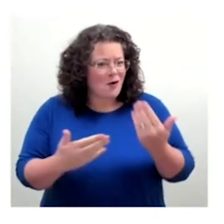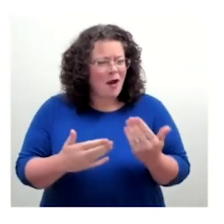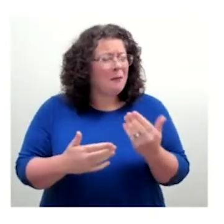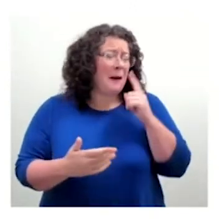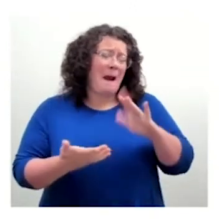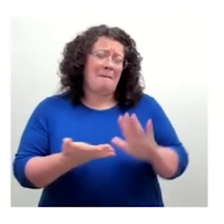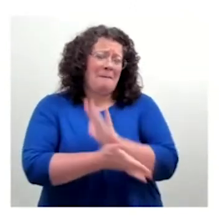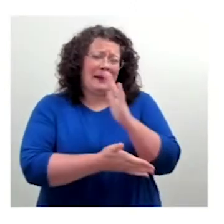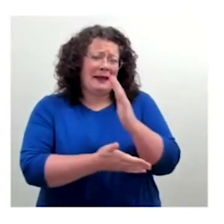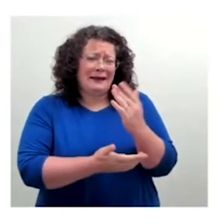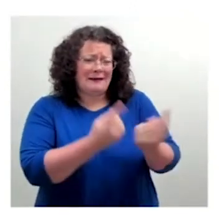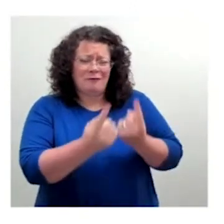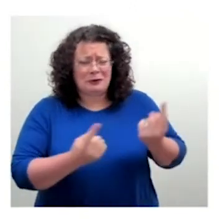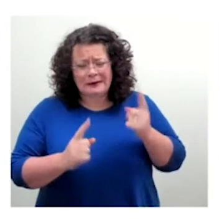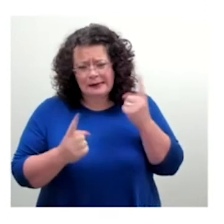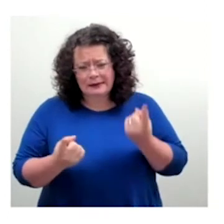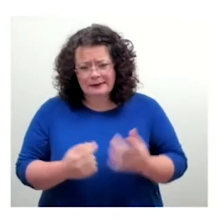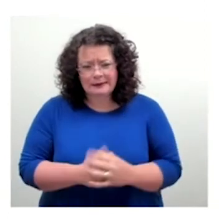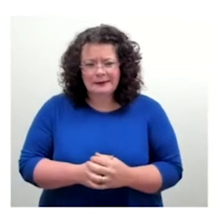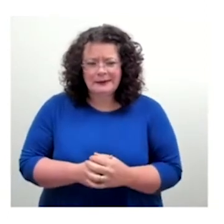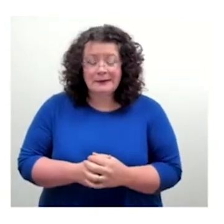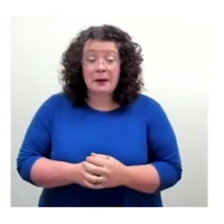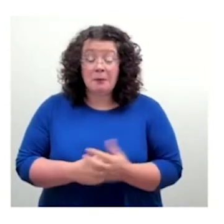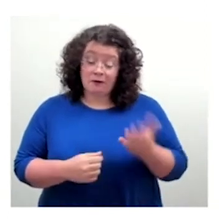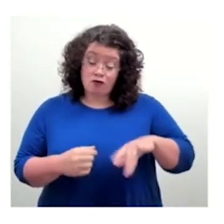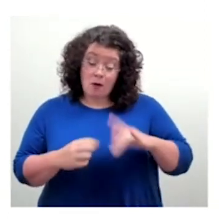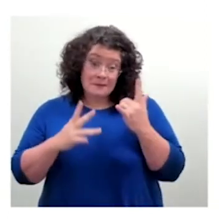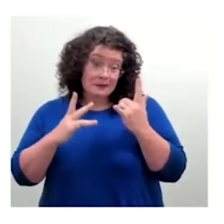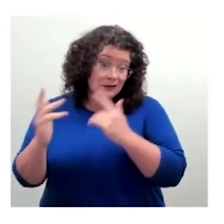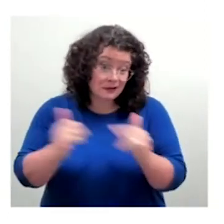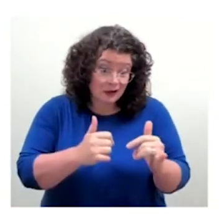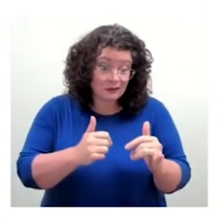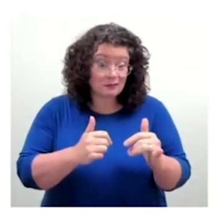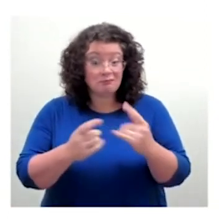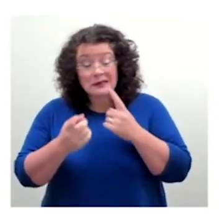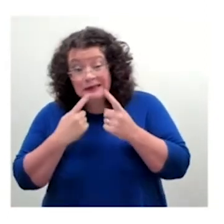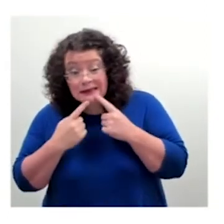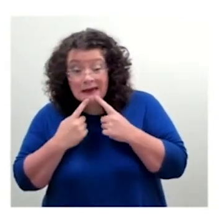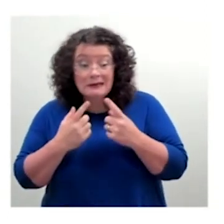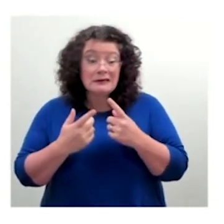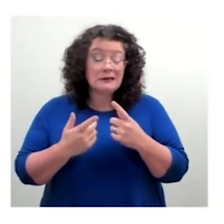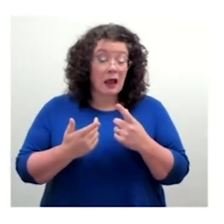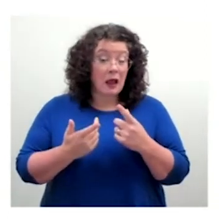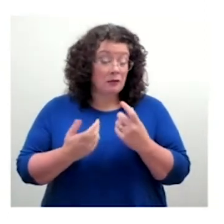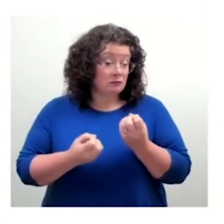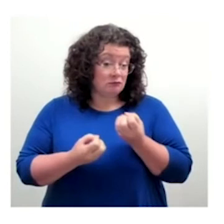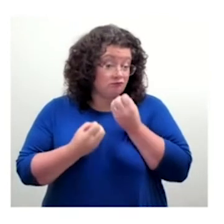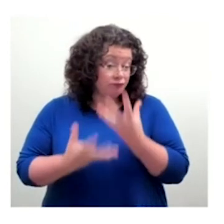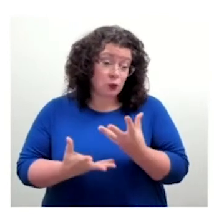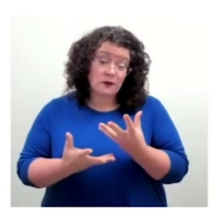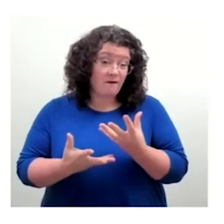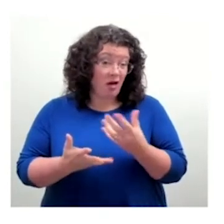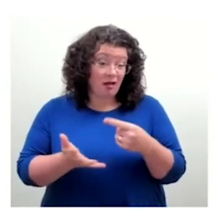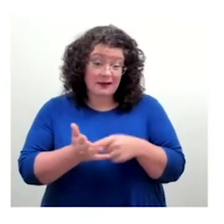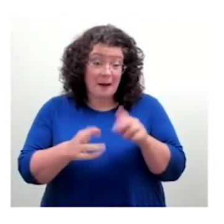beauty of this typeface, it's a very beautiful typeface. Yeah. You know, we've done a good job, we think. Yeah, with the complaints, there's always an